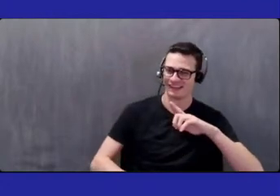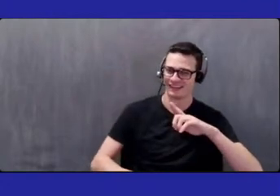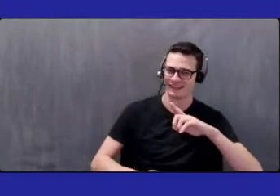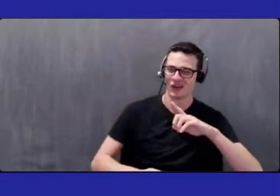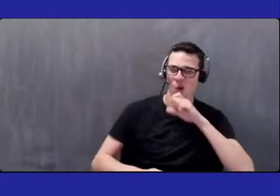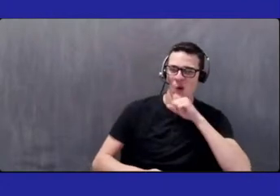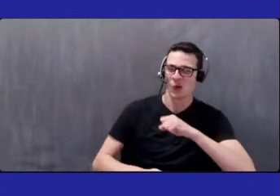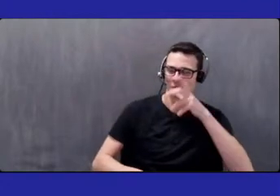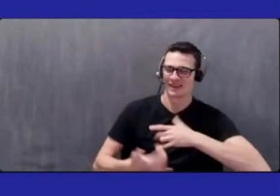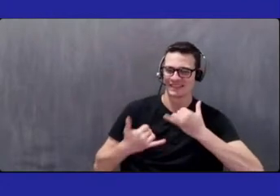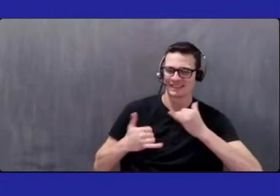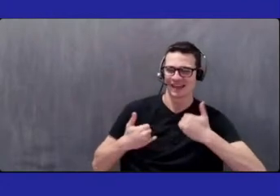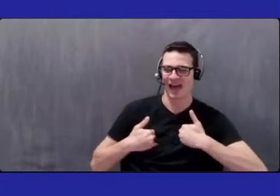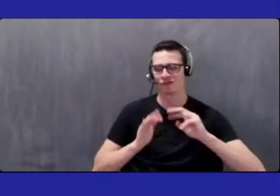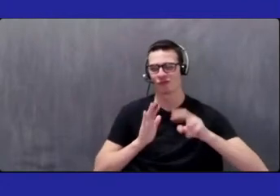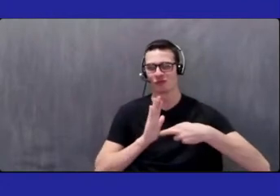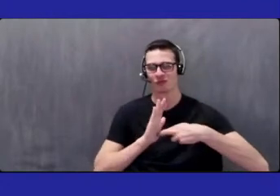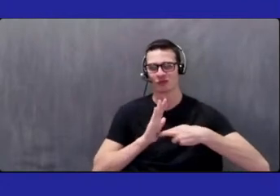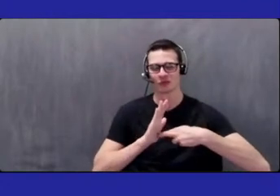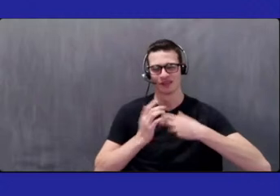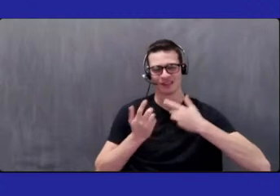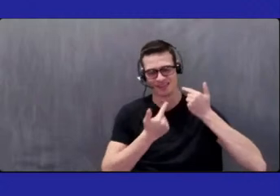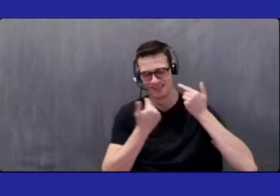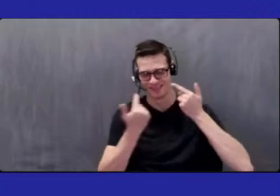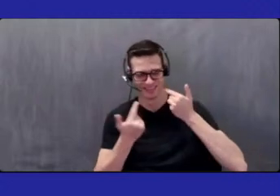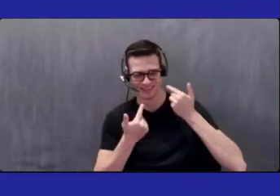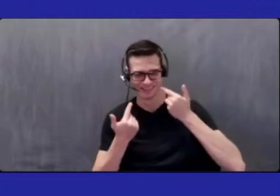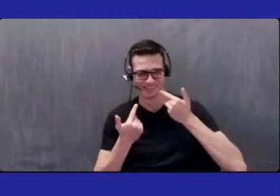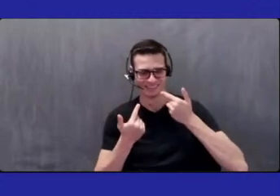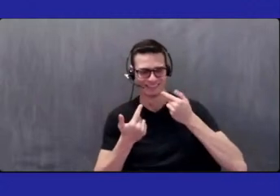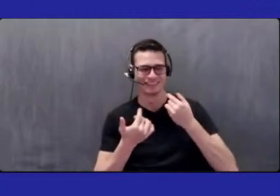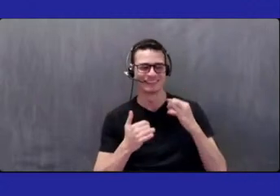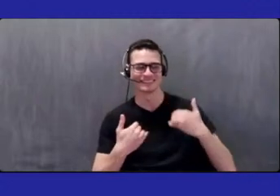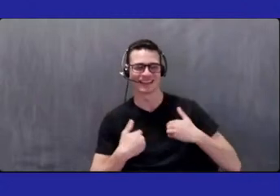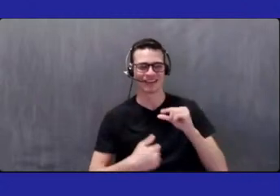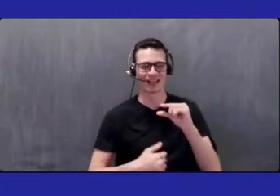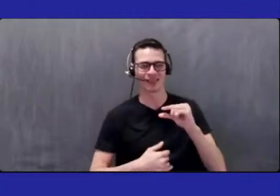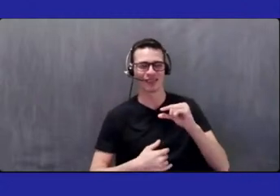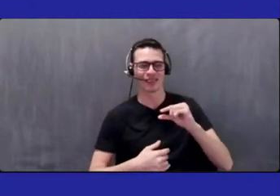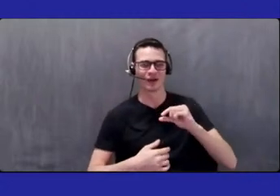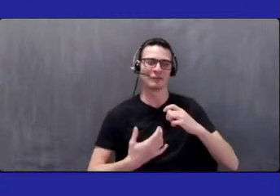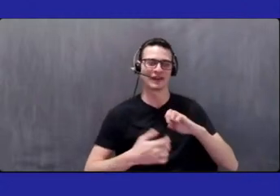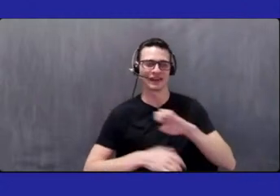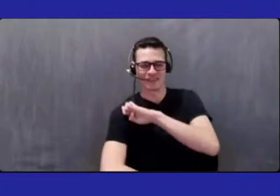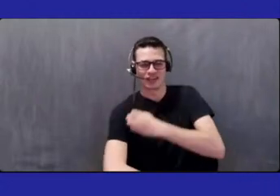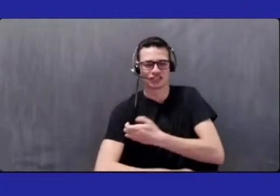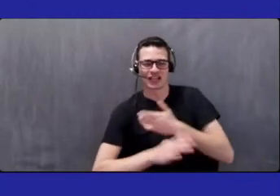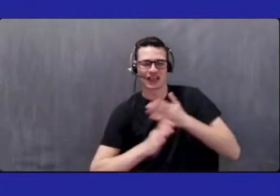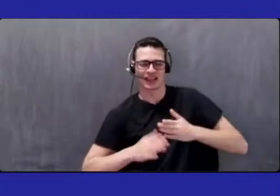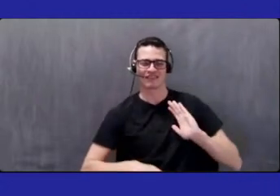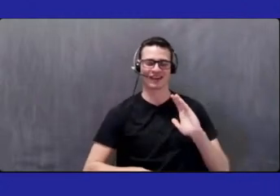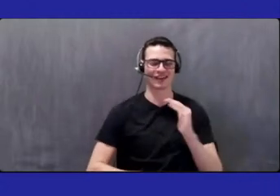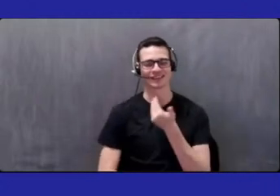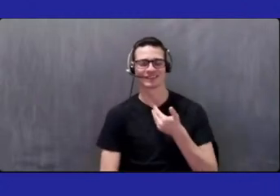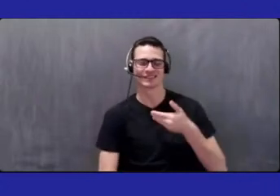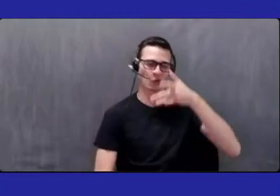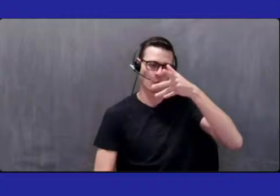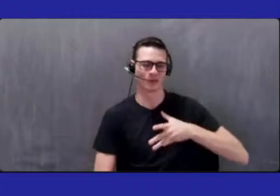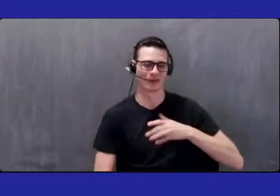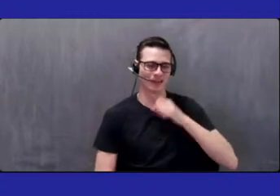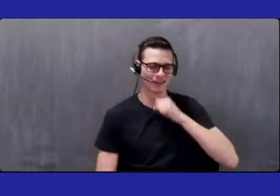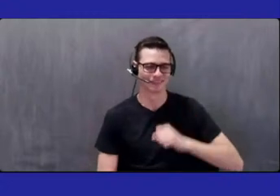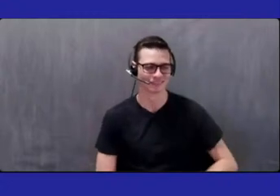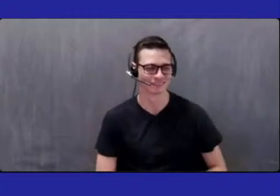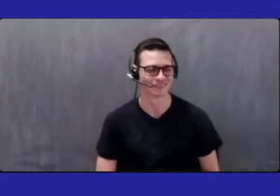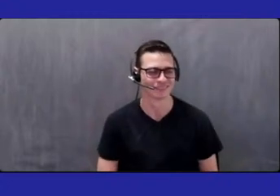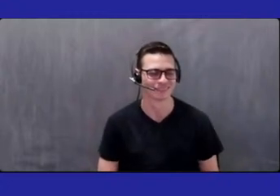Well, Terry agrees, right. We still have a little bit of juice left in us, us old guys. Mr. Chia,